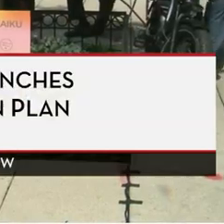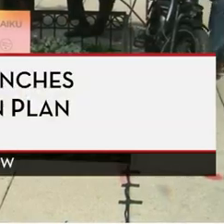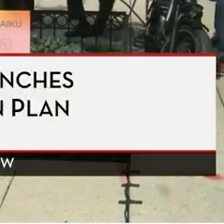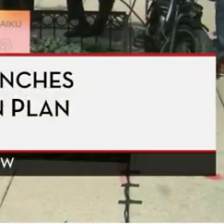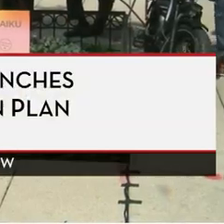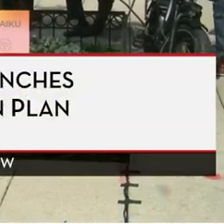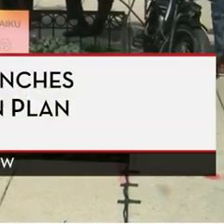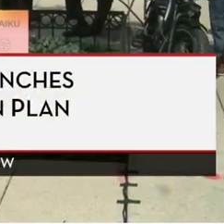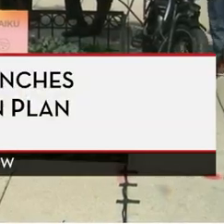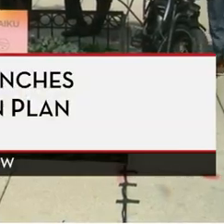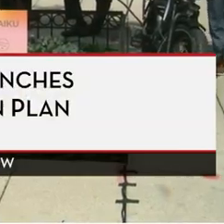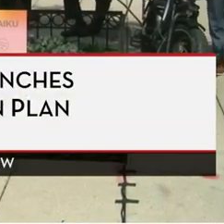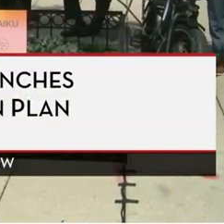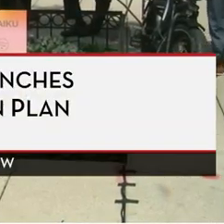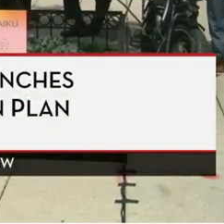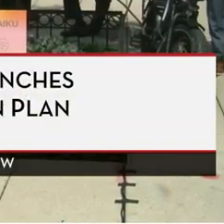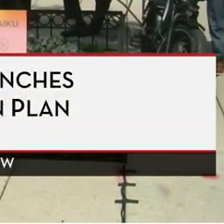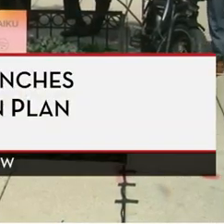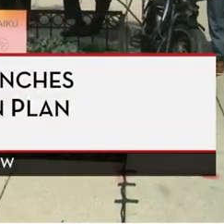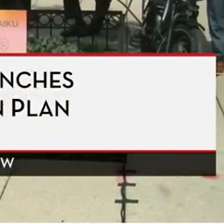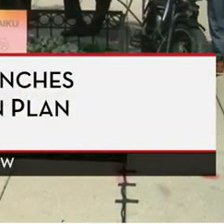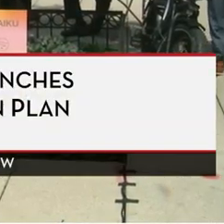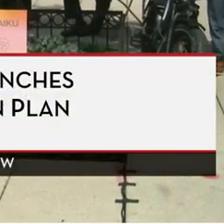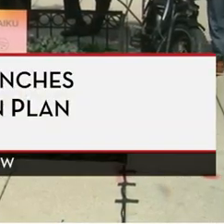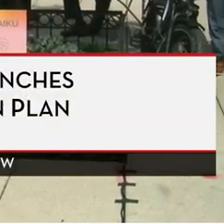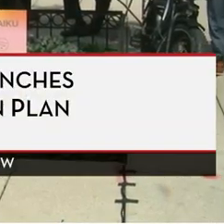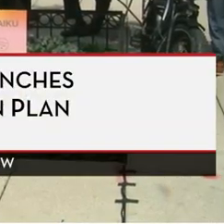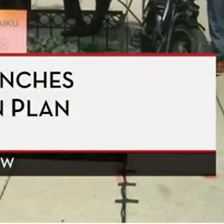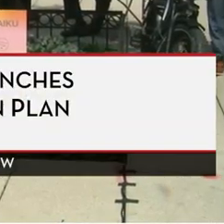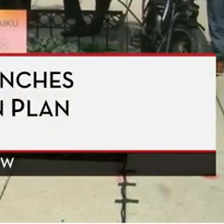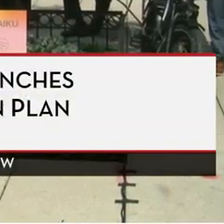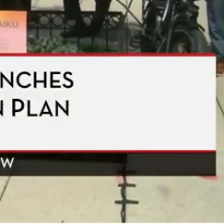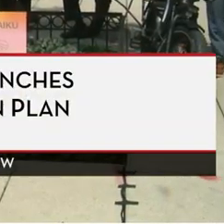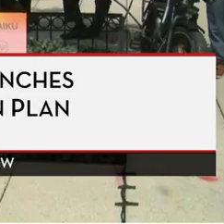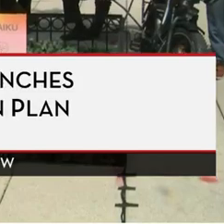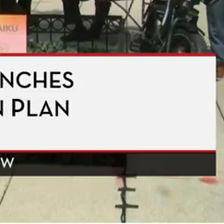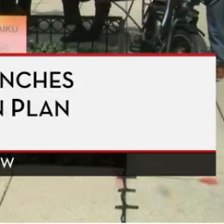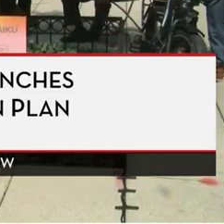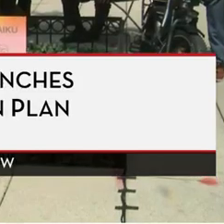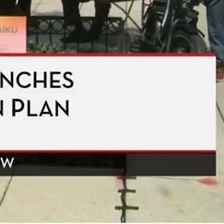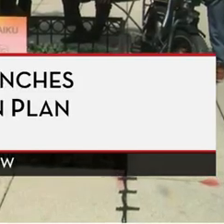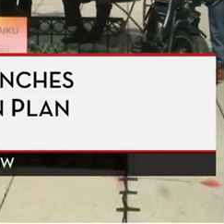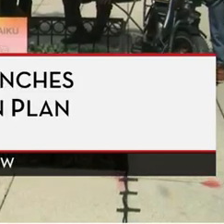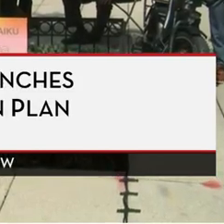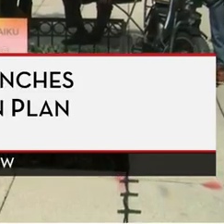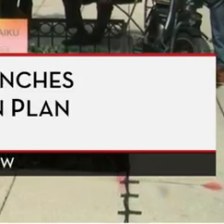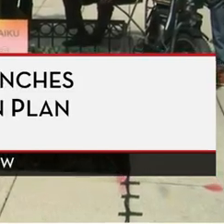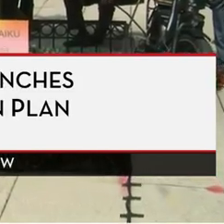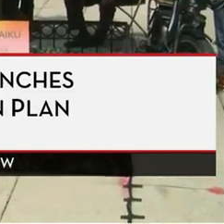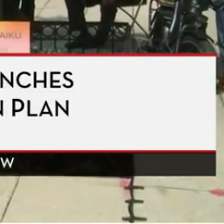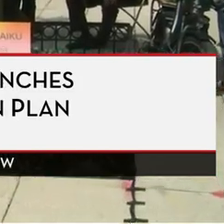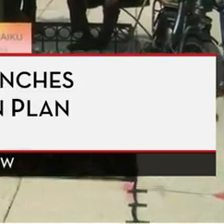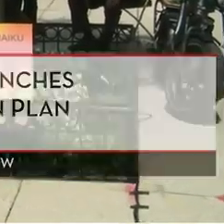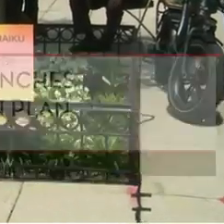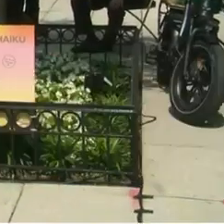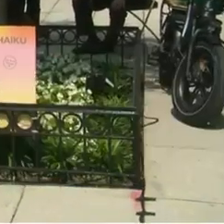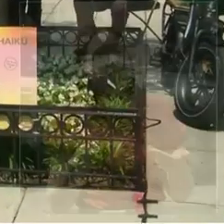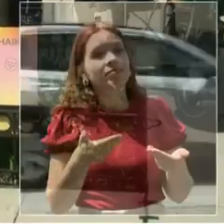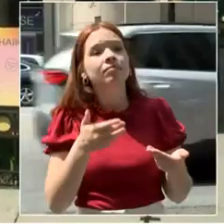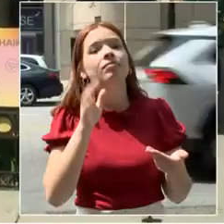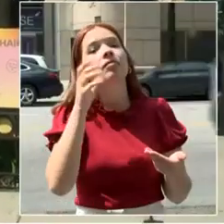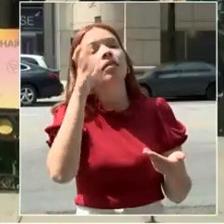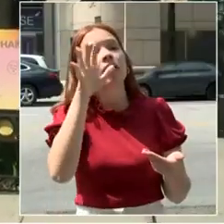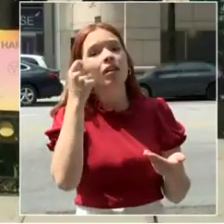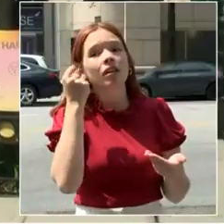Good morning everyone. My introduction today is not a written speech, it's the thoughts of my